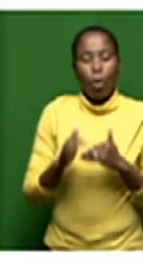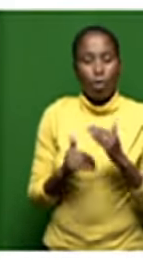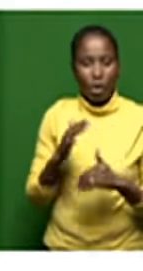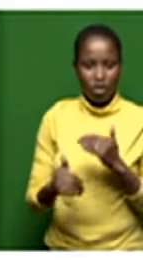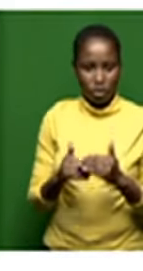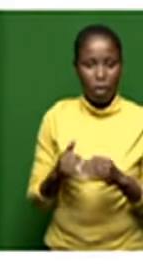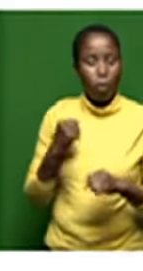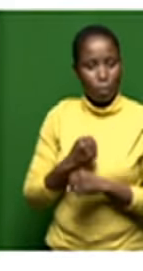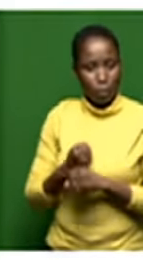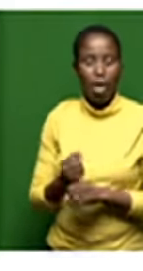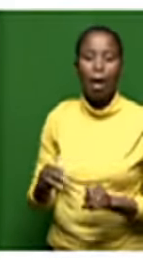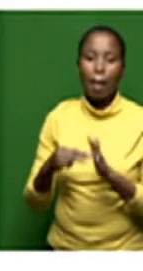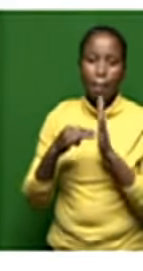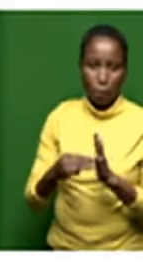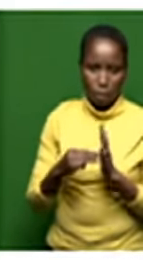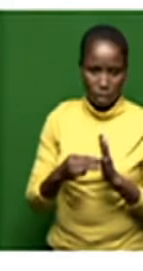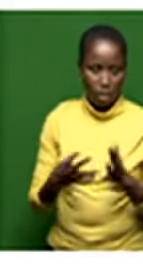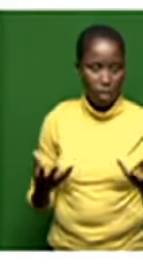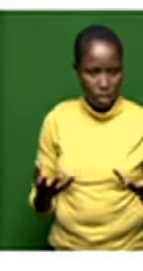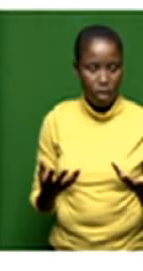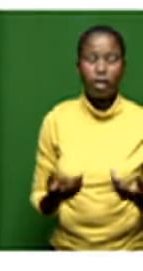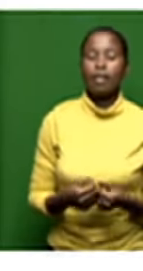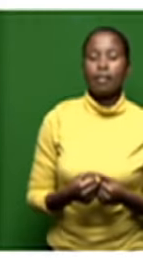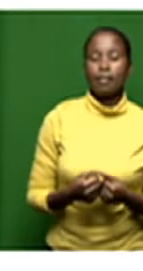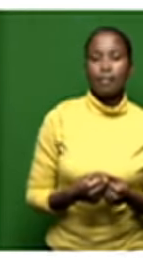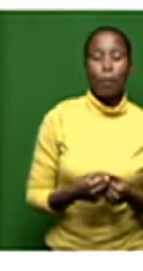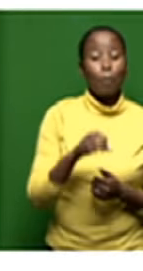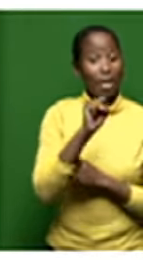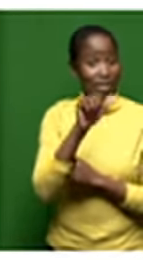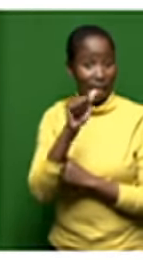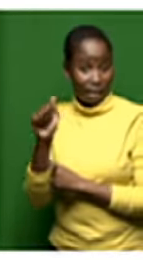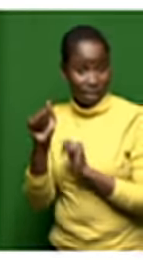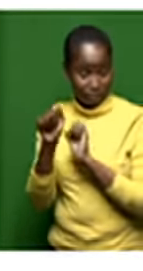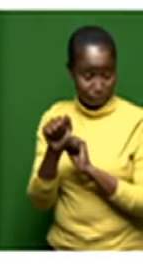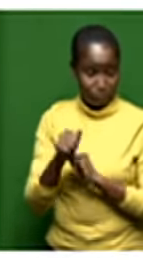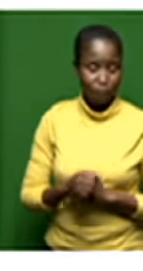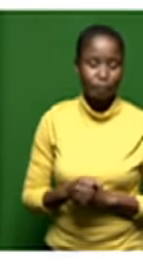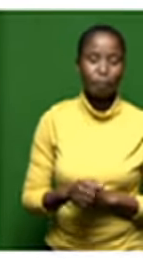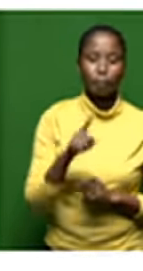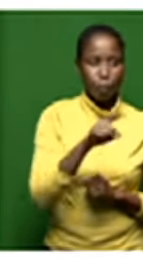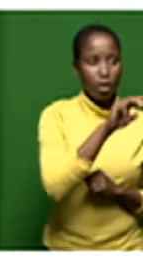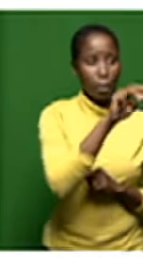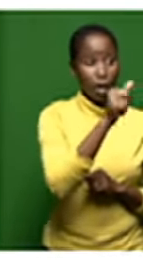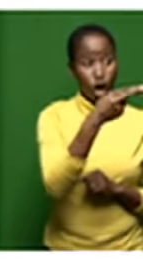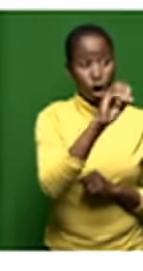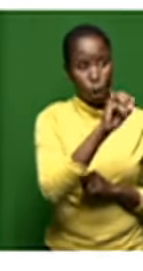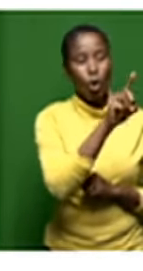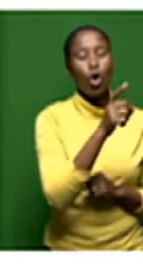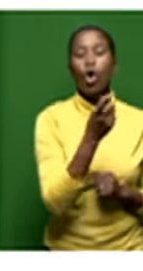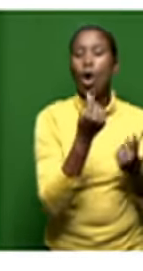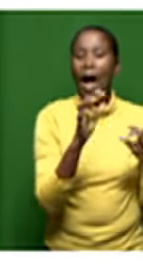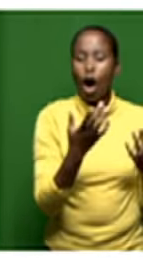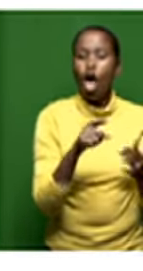part of the operating model mango is a subsidiary of saa group mango operates on the low-cost airline